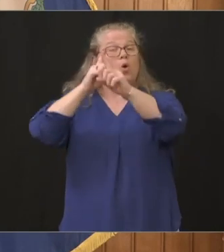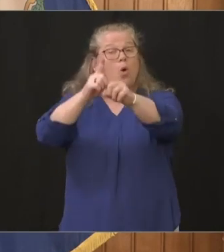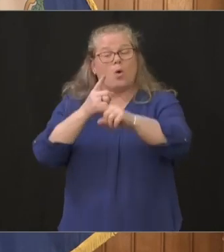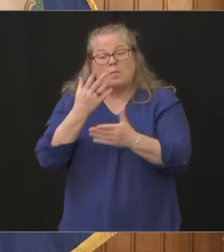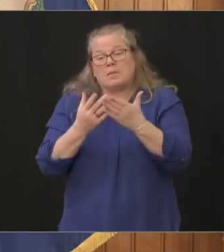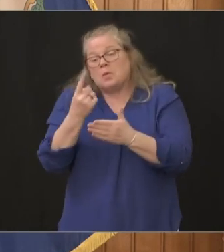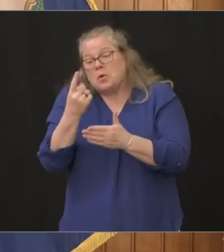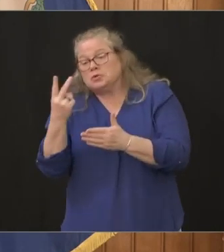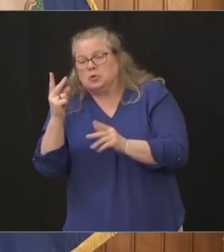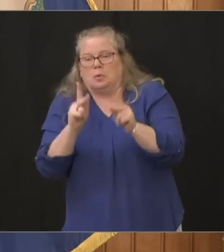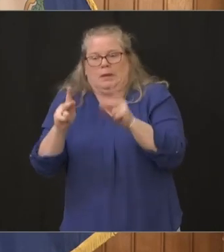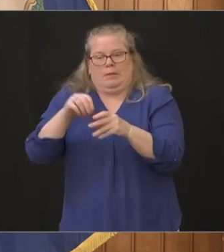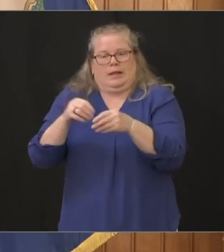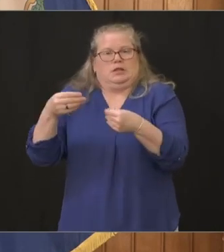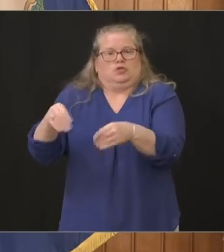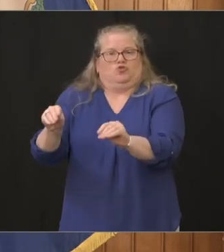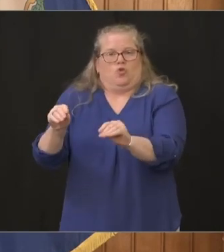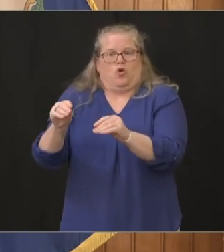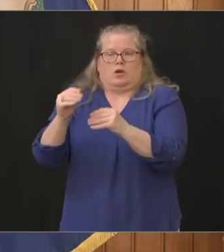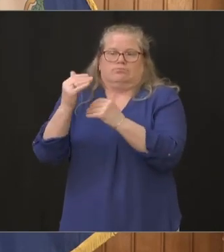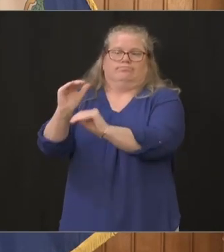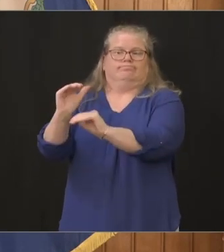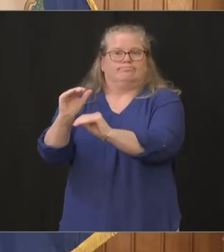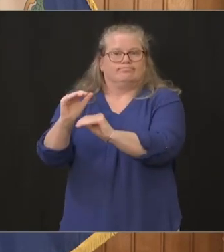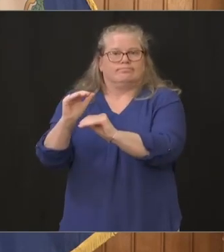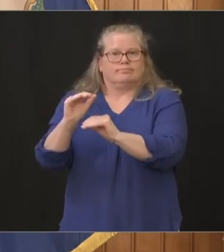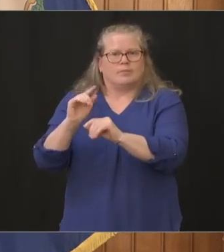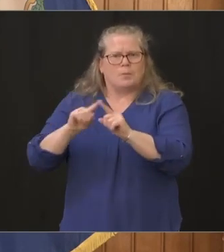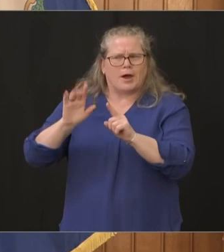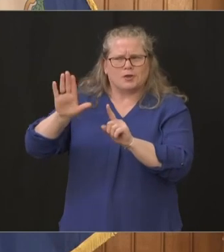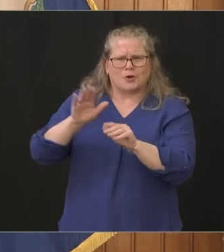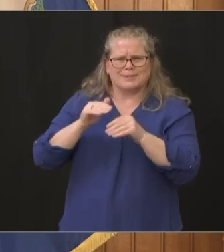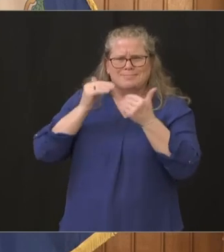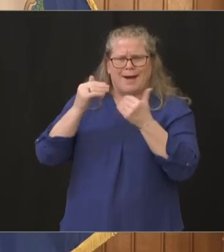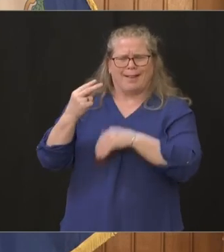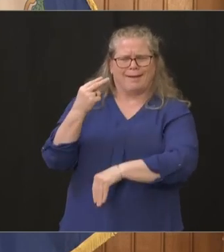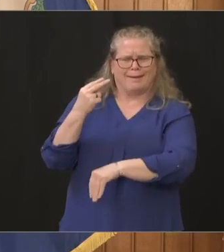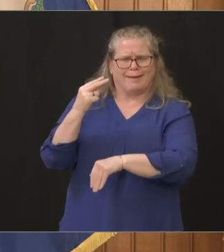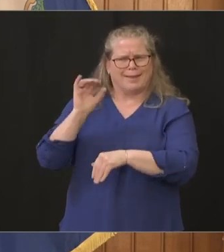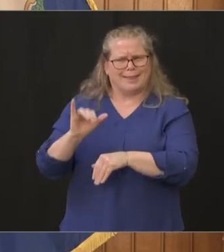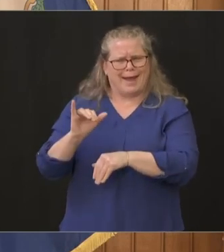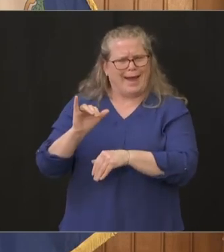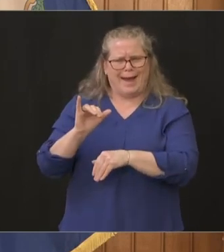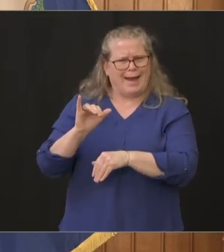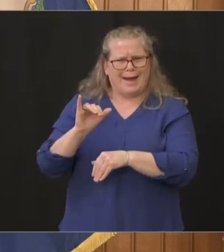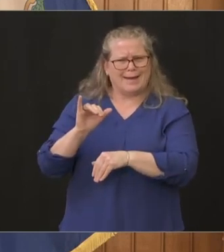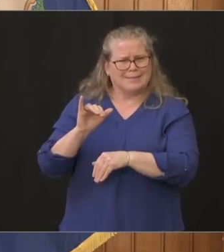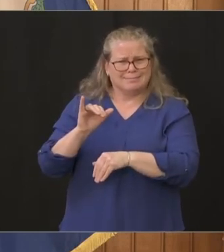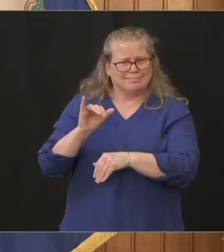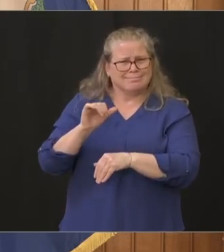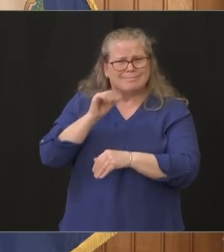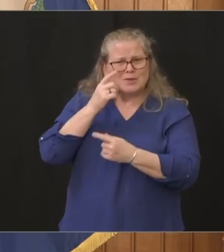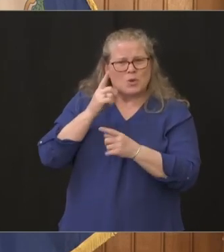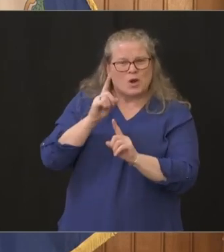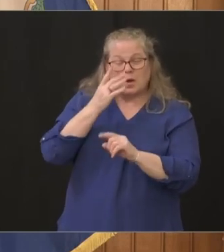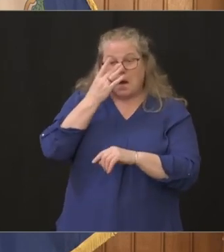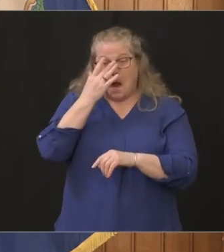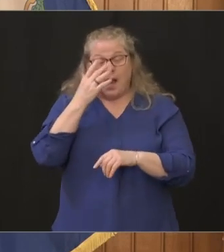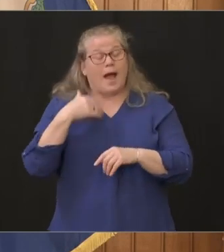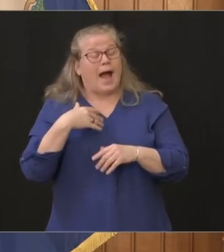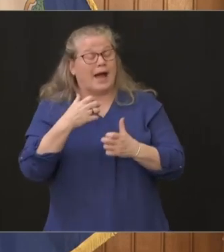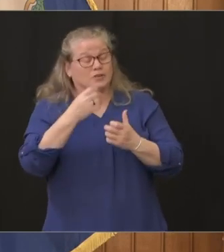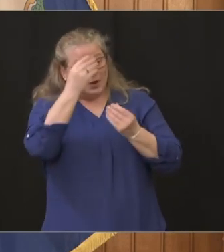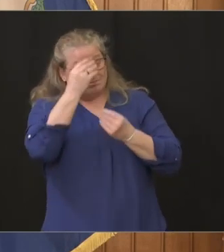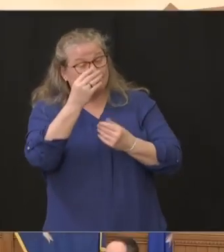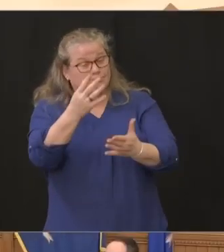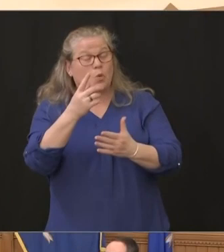to make sure nothing can be transmitted but you're smiling at me as if that law maybe is being winked at just relay the visual evidence